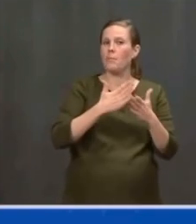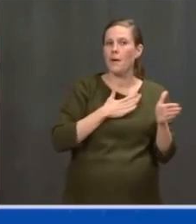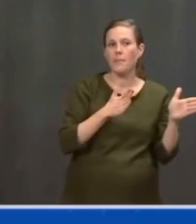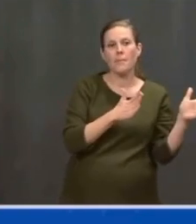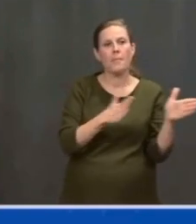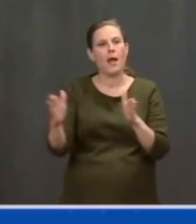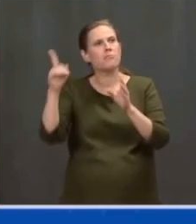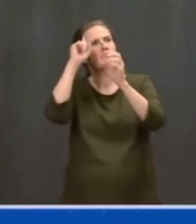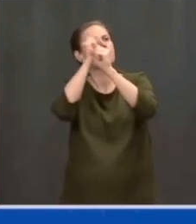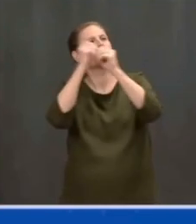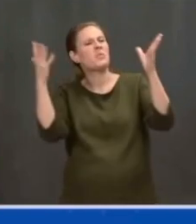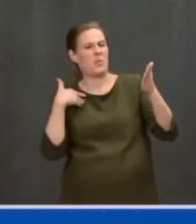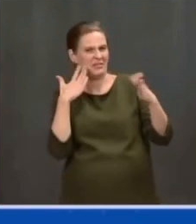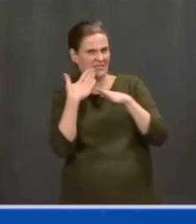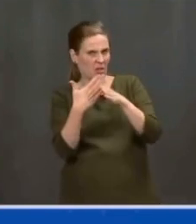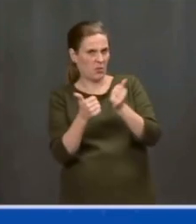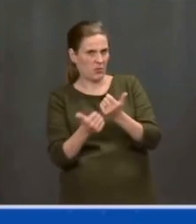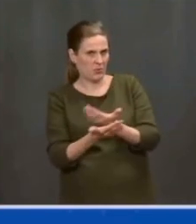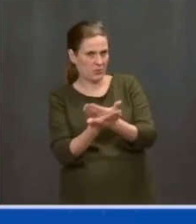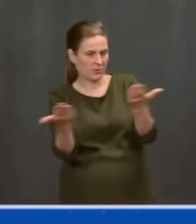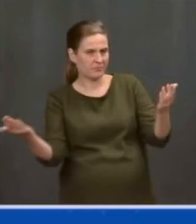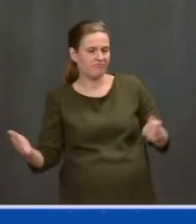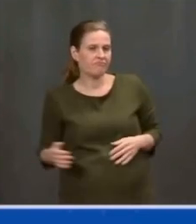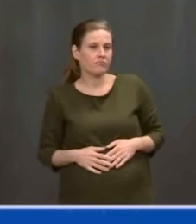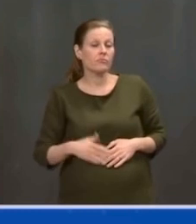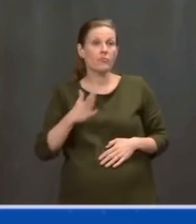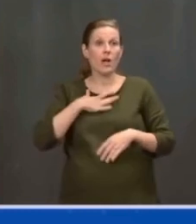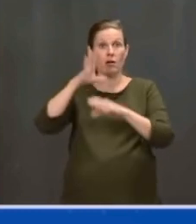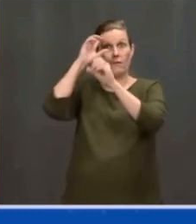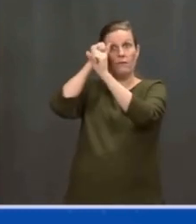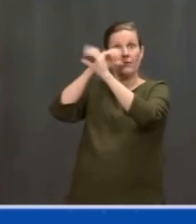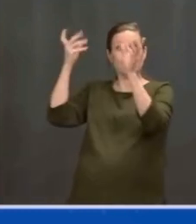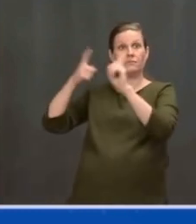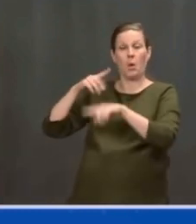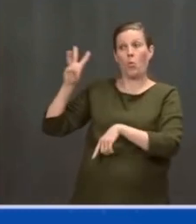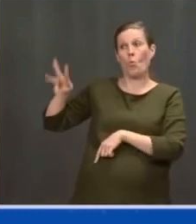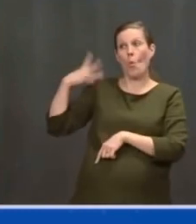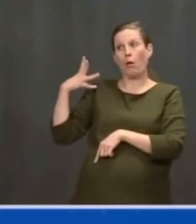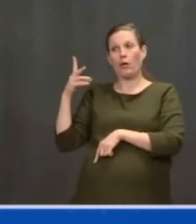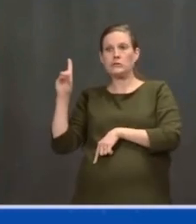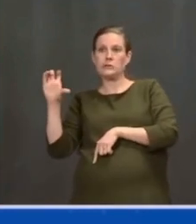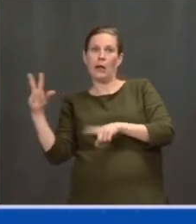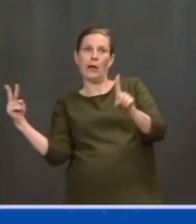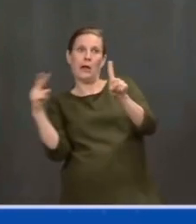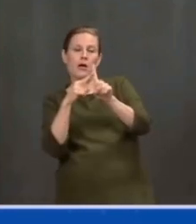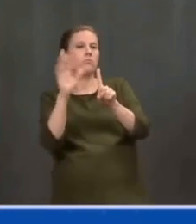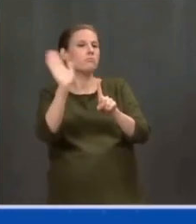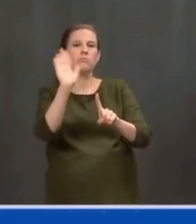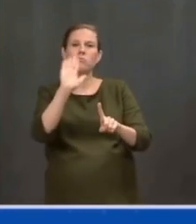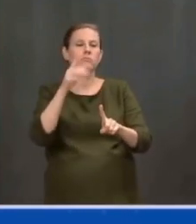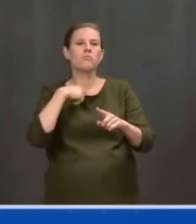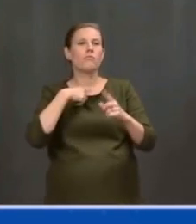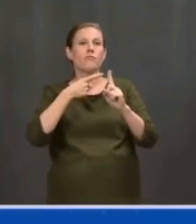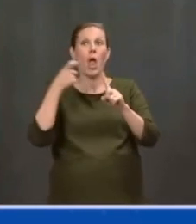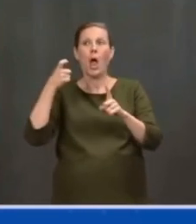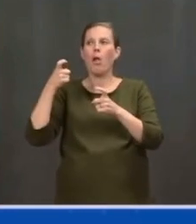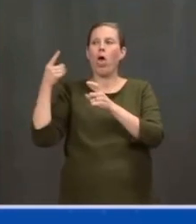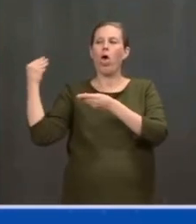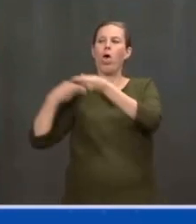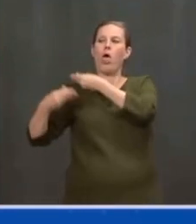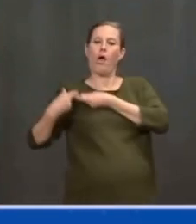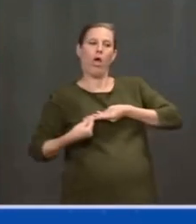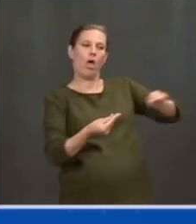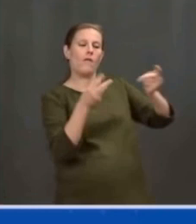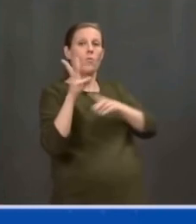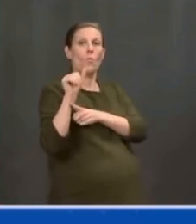through the eyes of Wall Street or Washington, but through the eyes of hardworking people, like the people I grew up with, people like